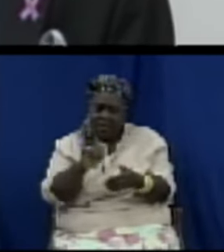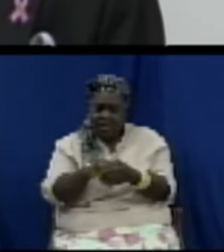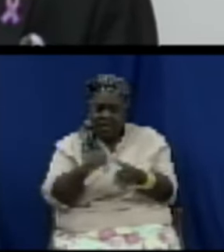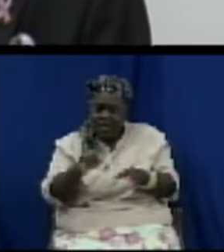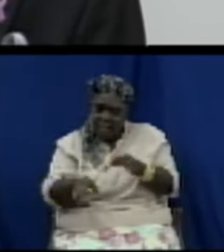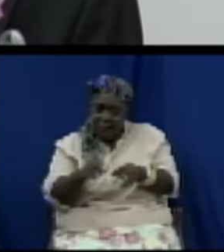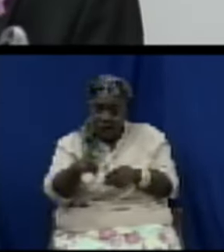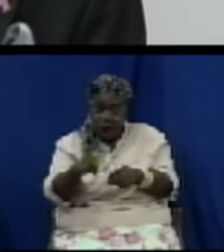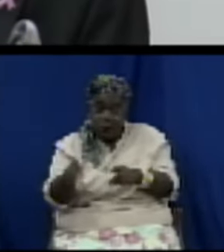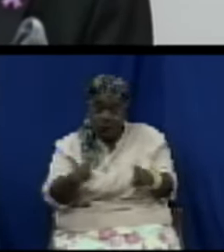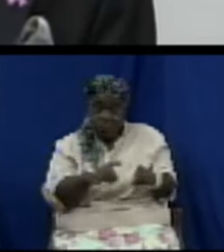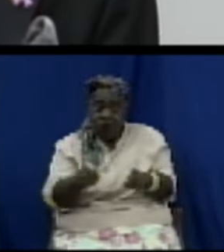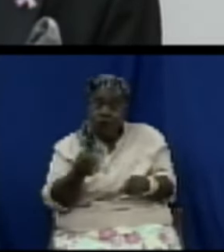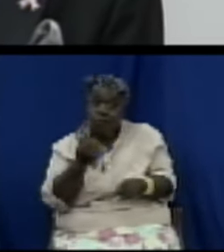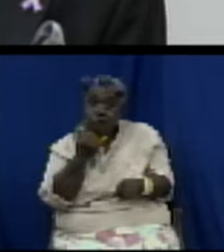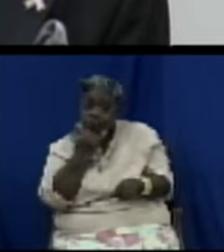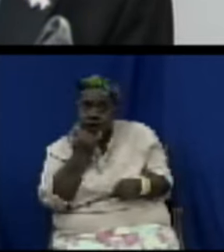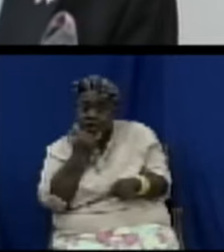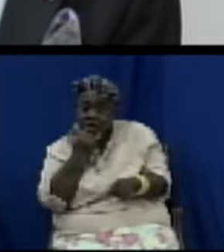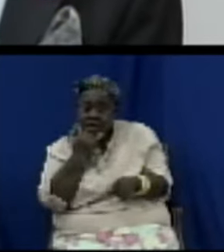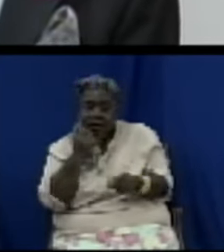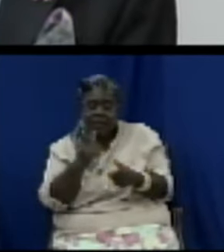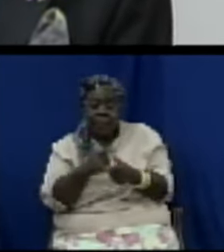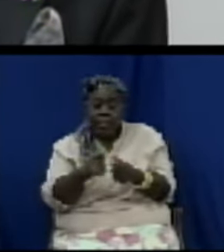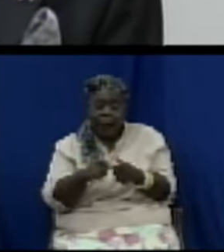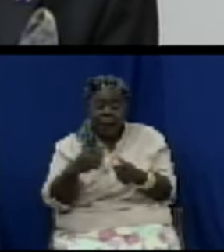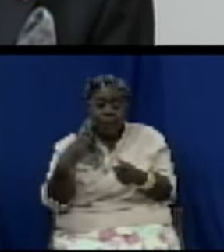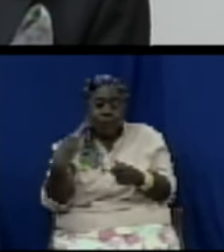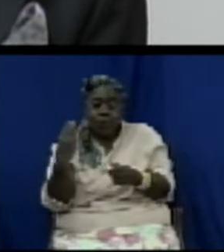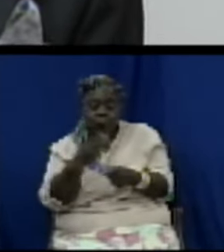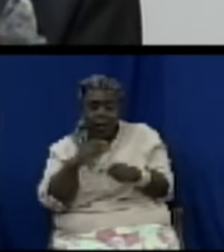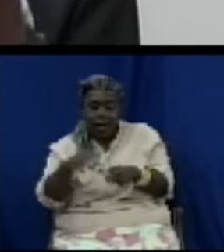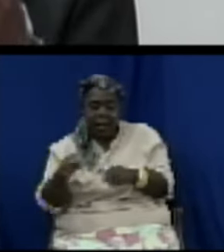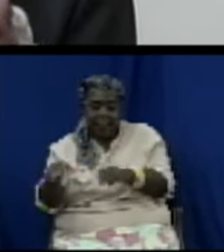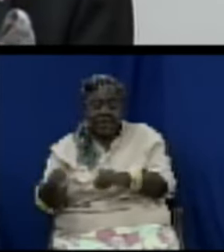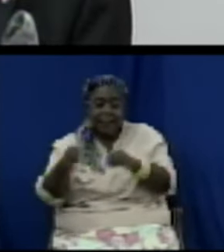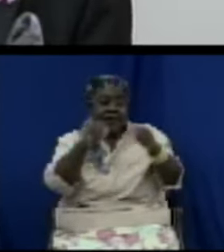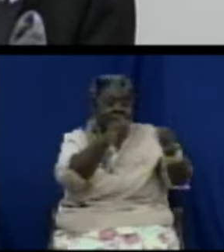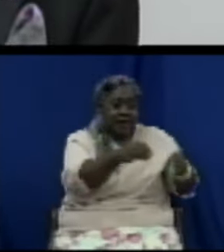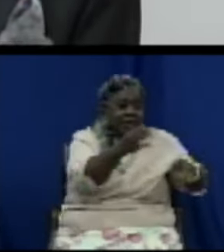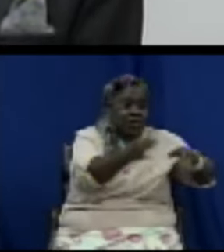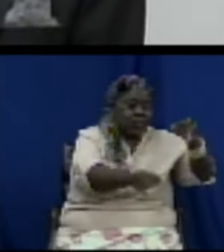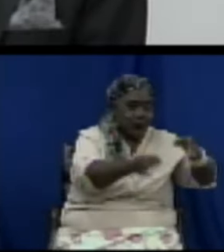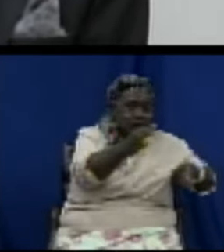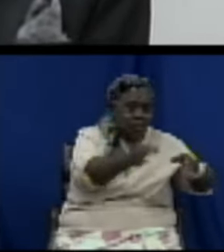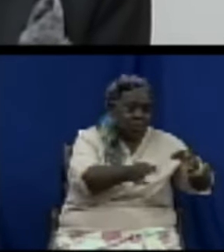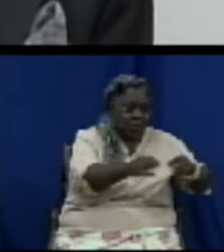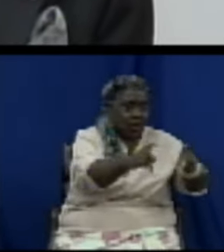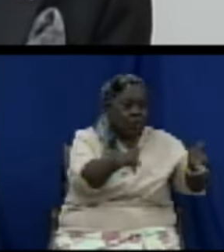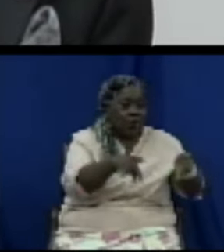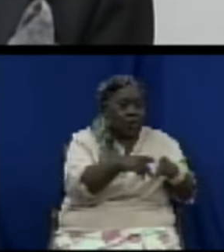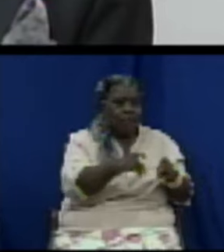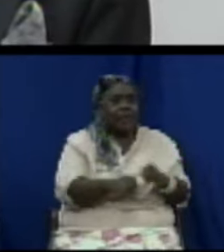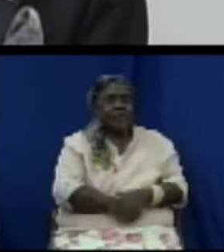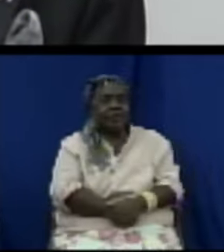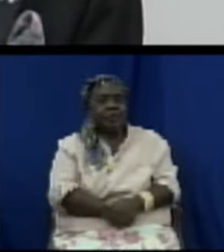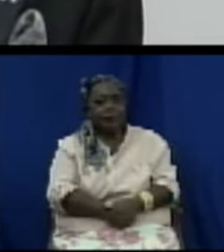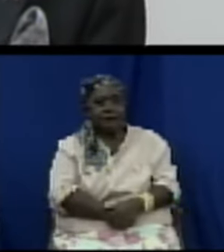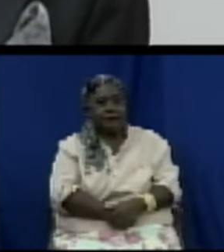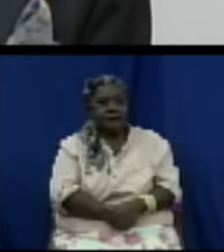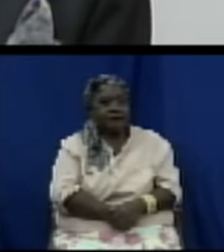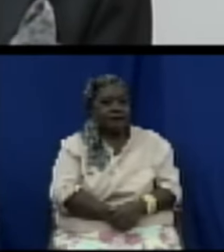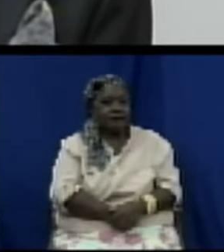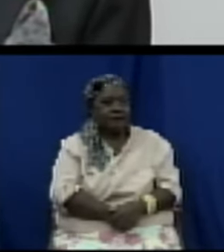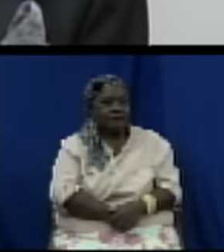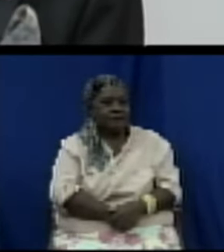provided that particular product therefore here is we as I said